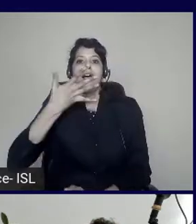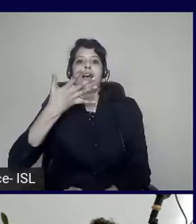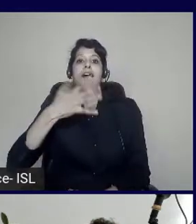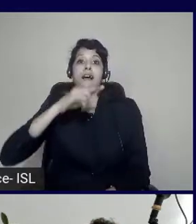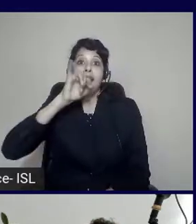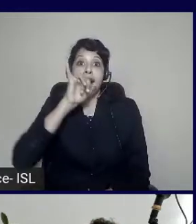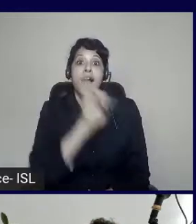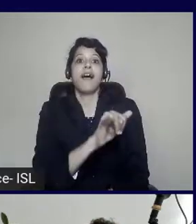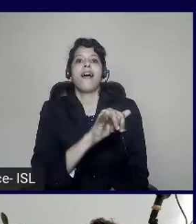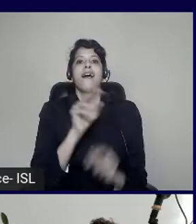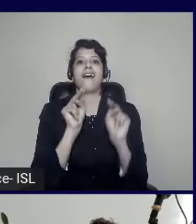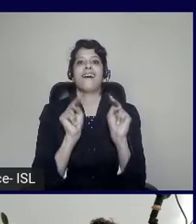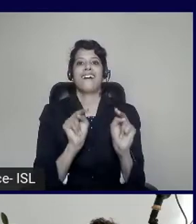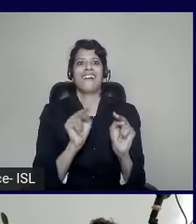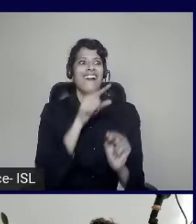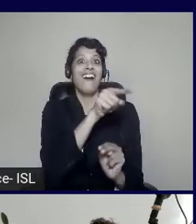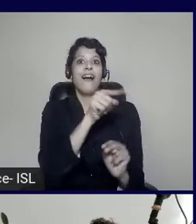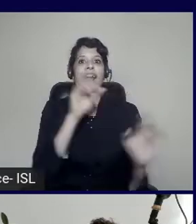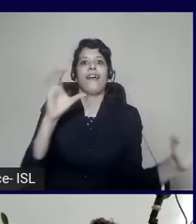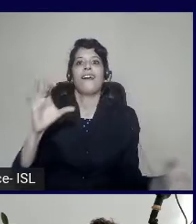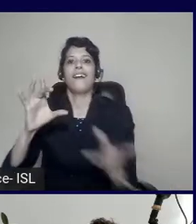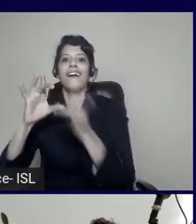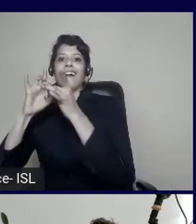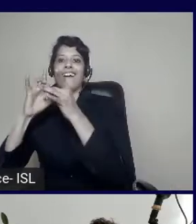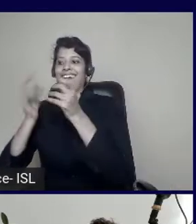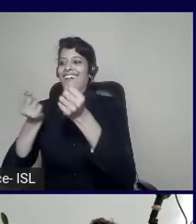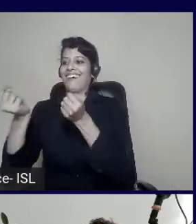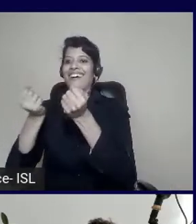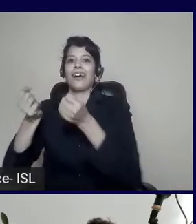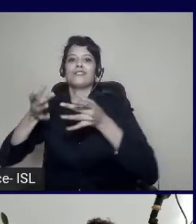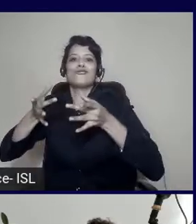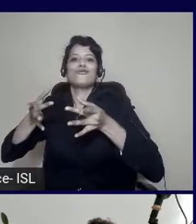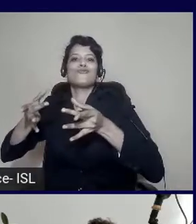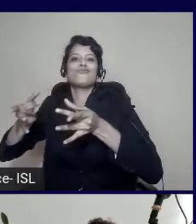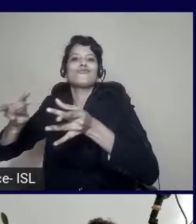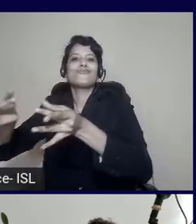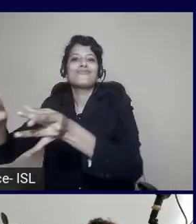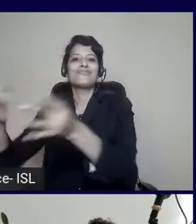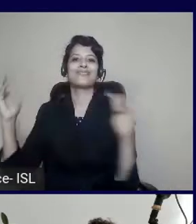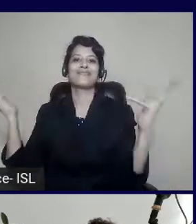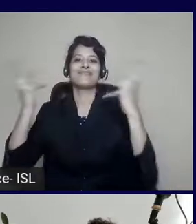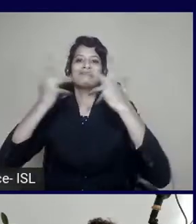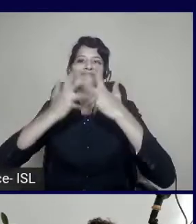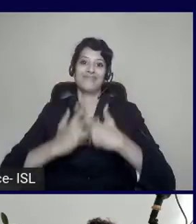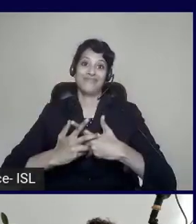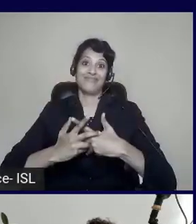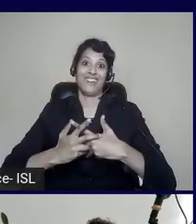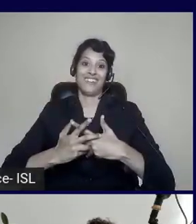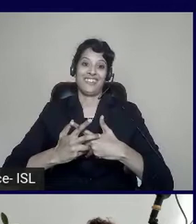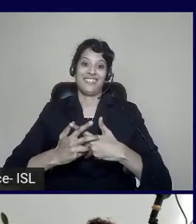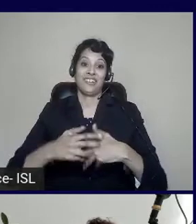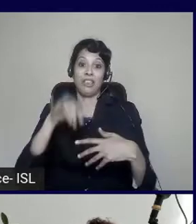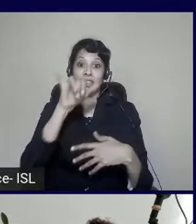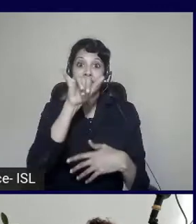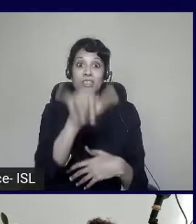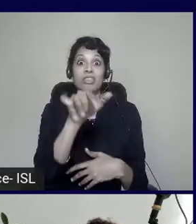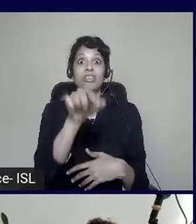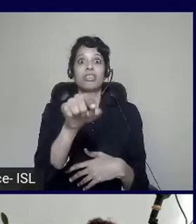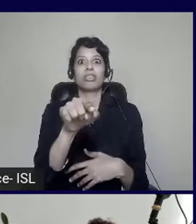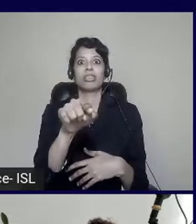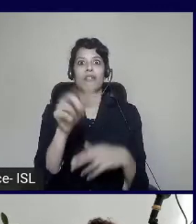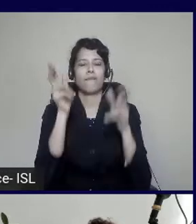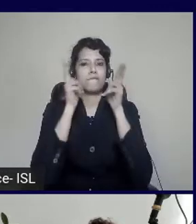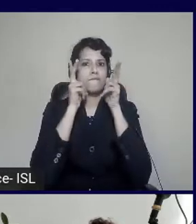vehicle compliance. Productivity and innovation, and recently it was the largest car company announced with a